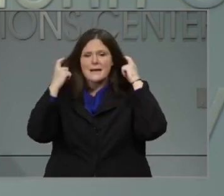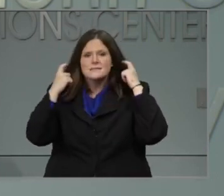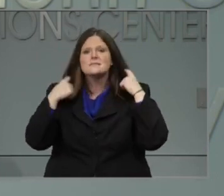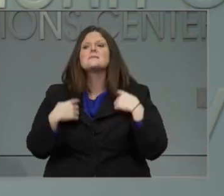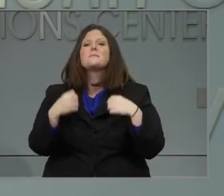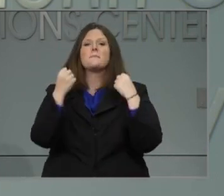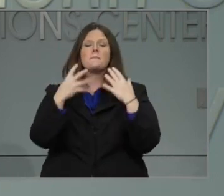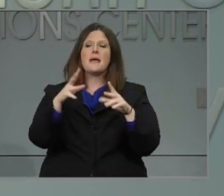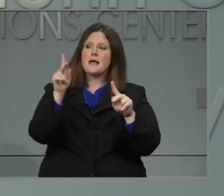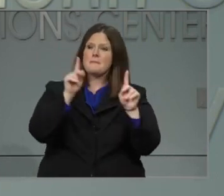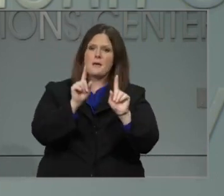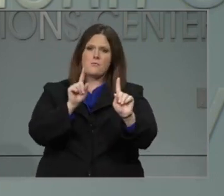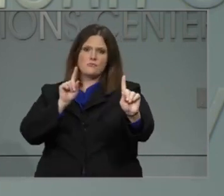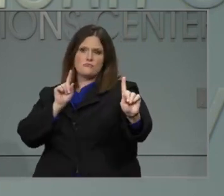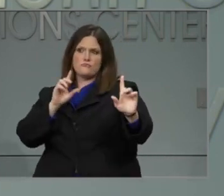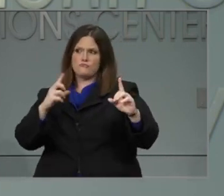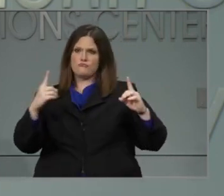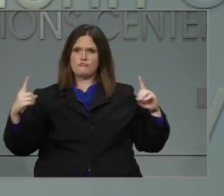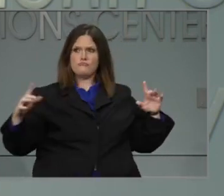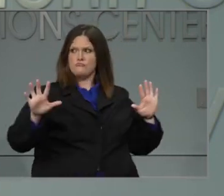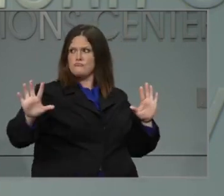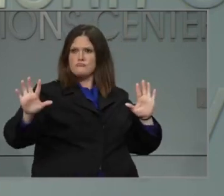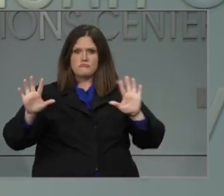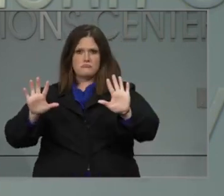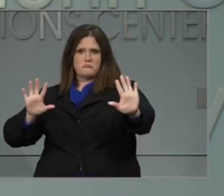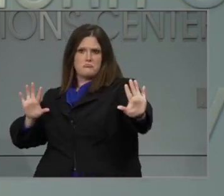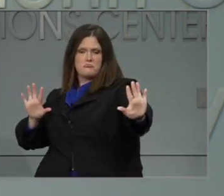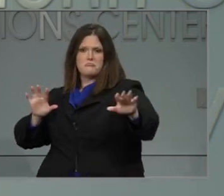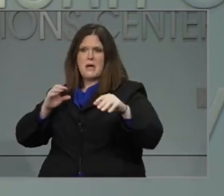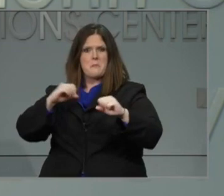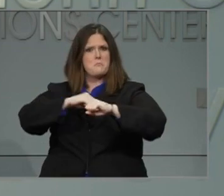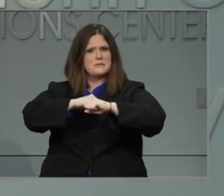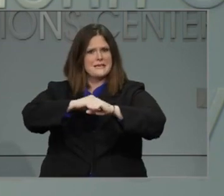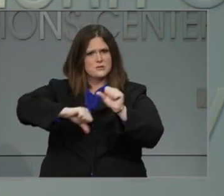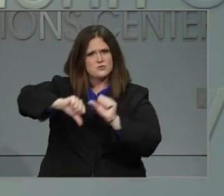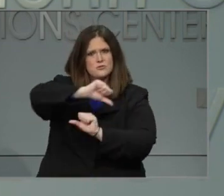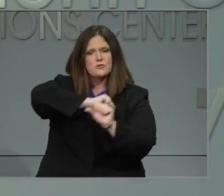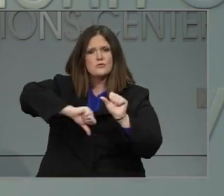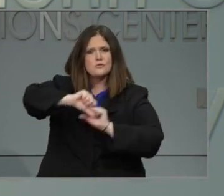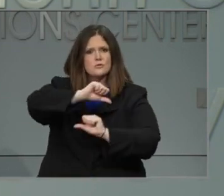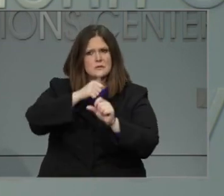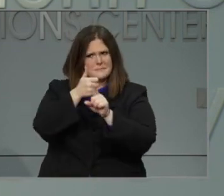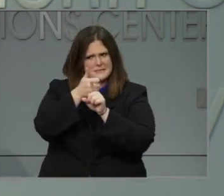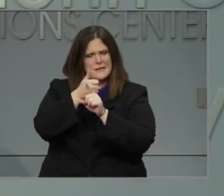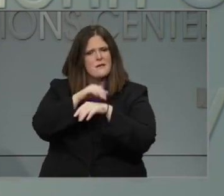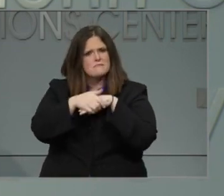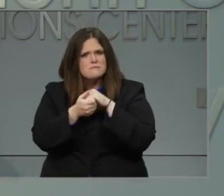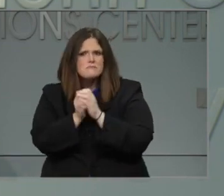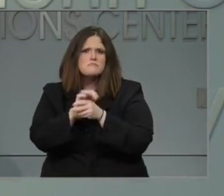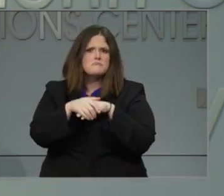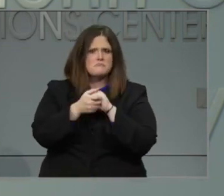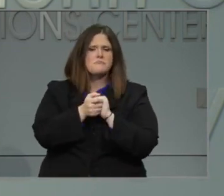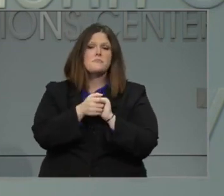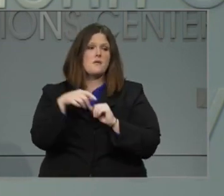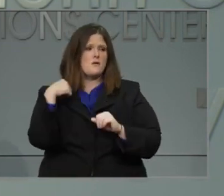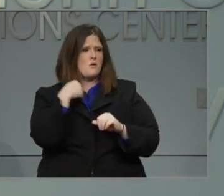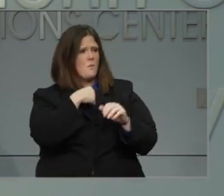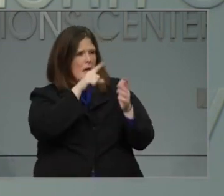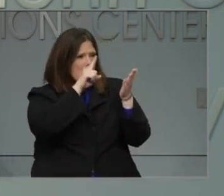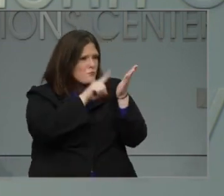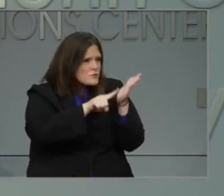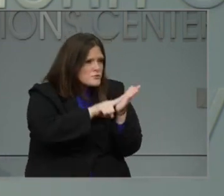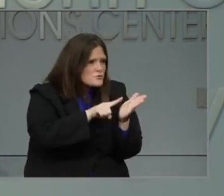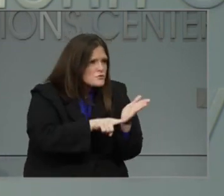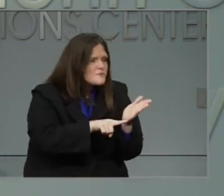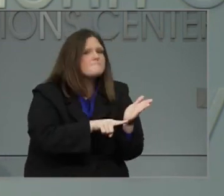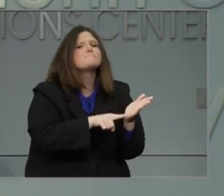and being careful to protect others as well as themselves. We have shown that listening to the science works, and